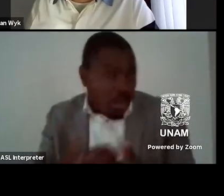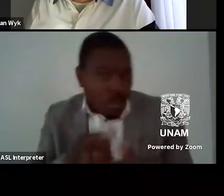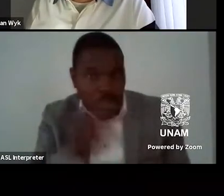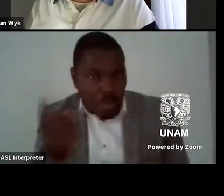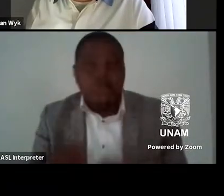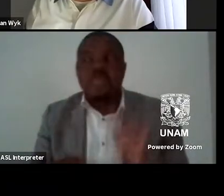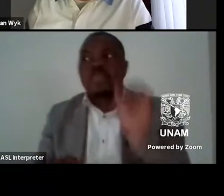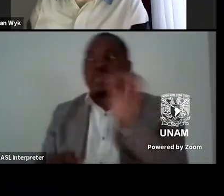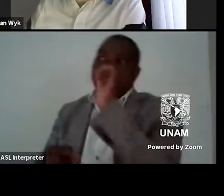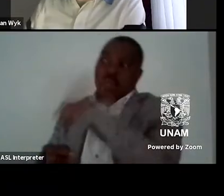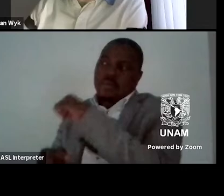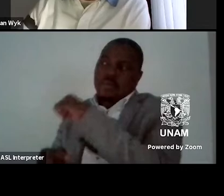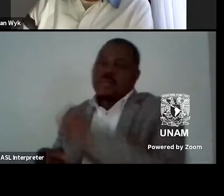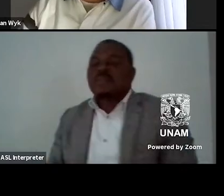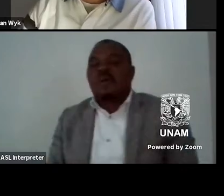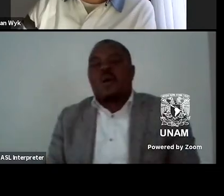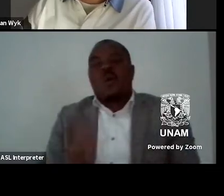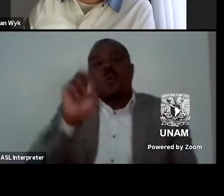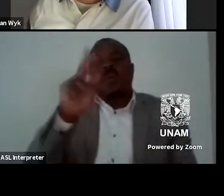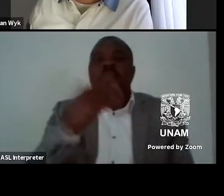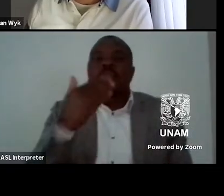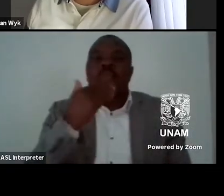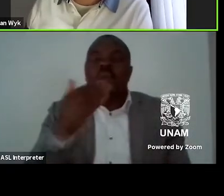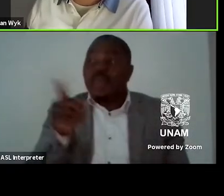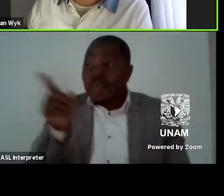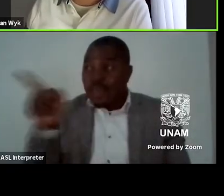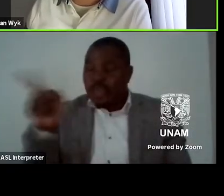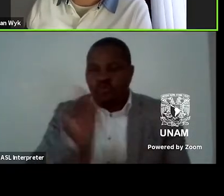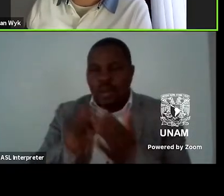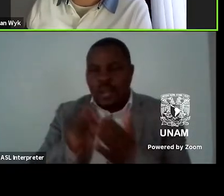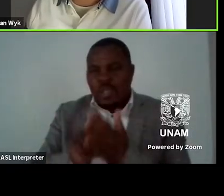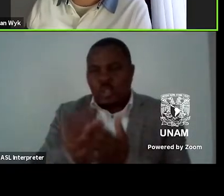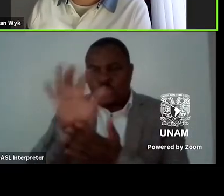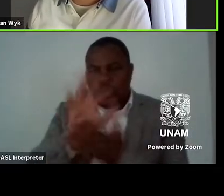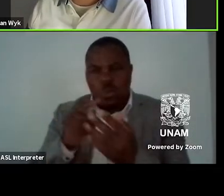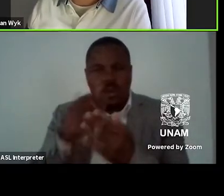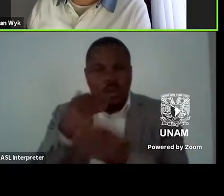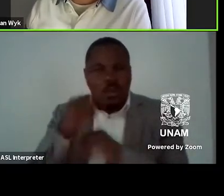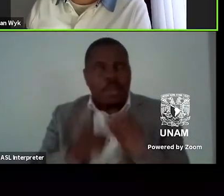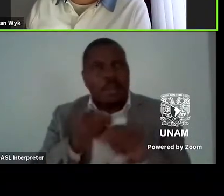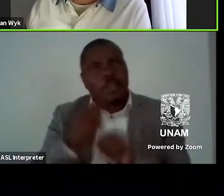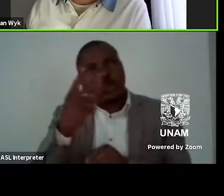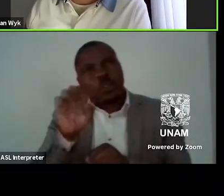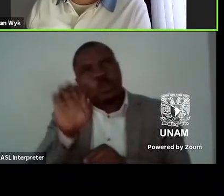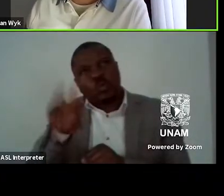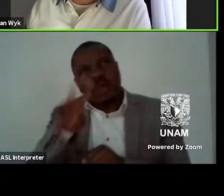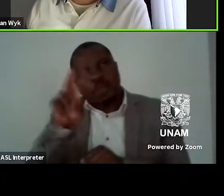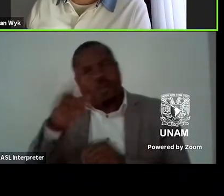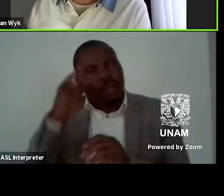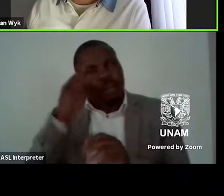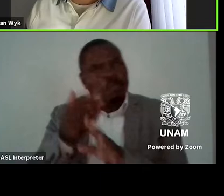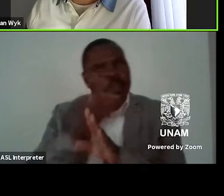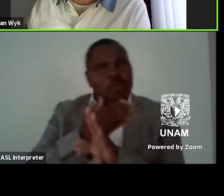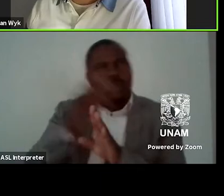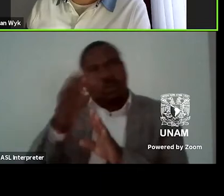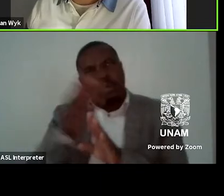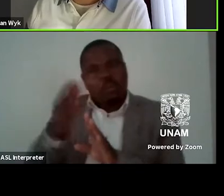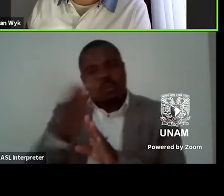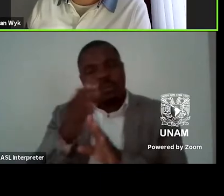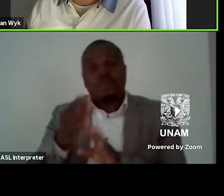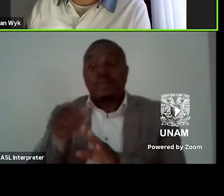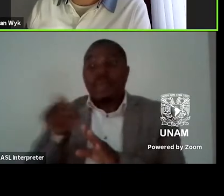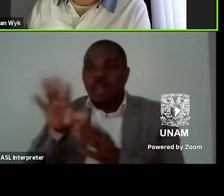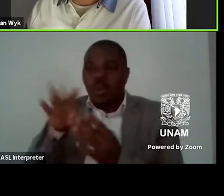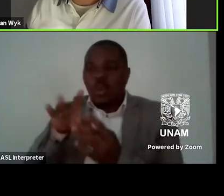okay thank you um you wrote that story in about 2012 or so or just before um it was nominated for the